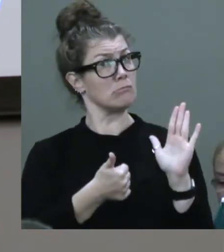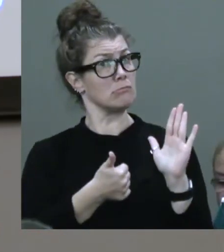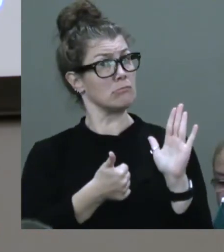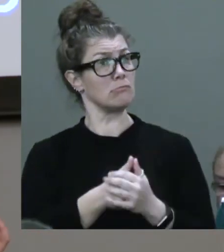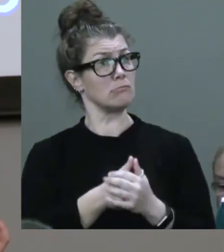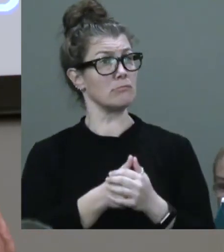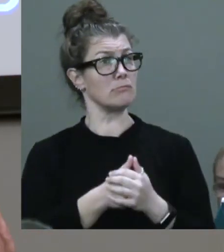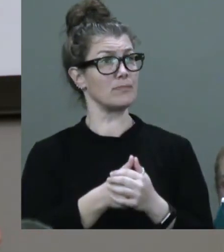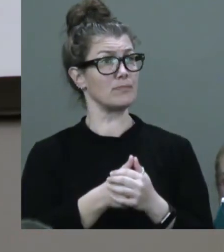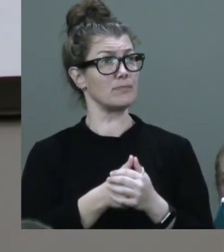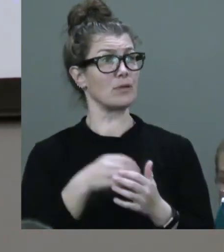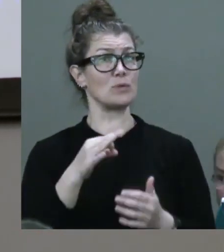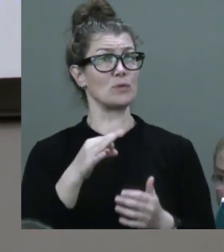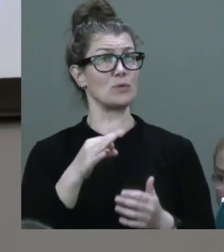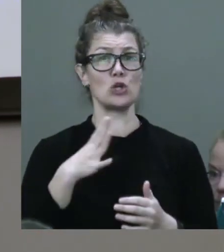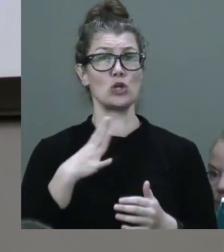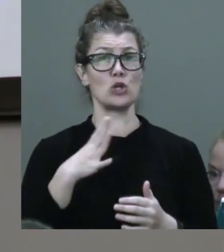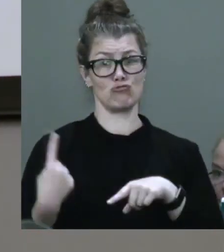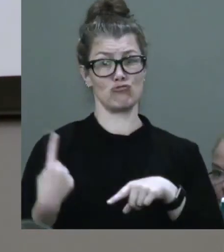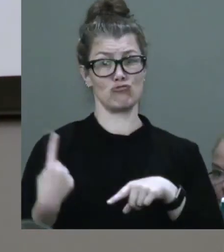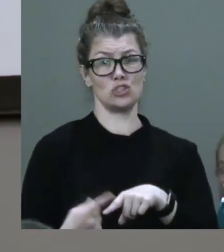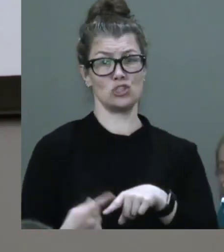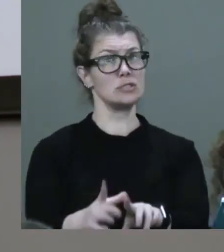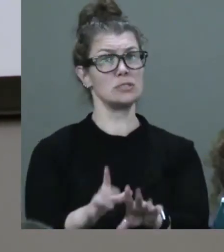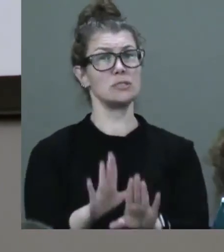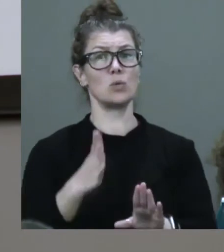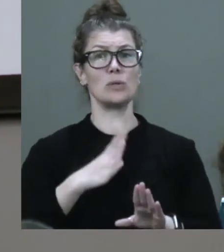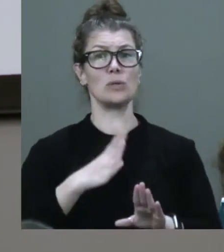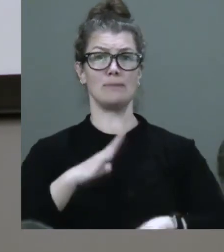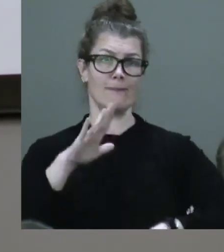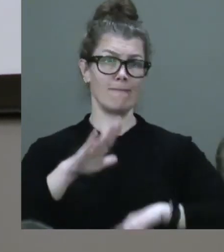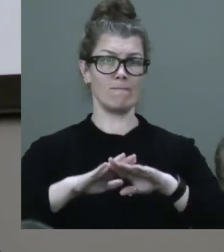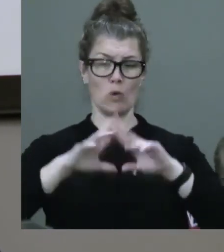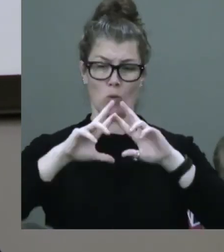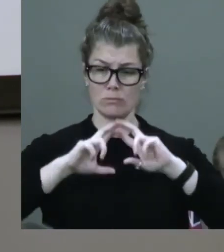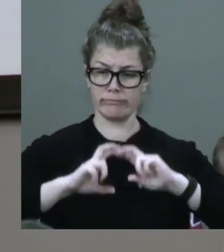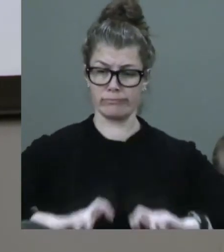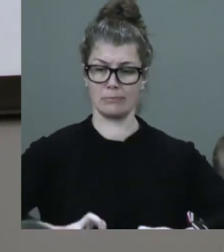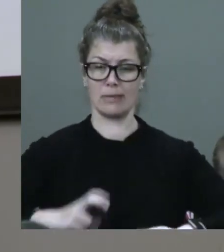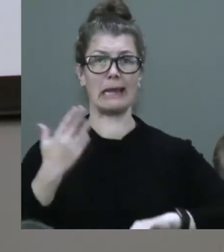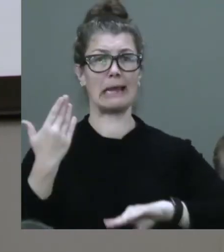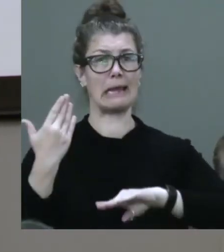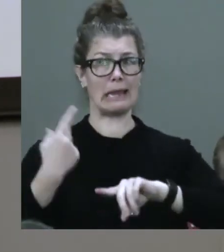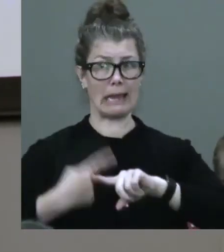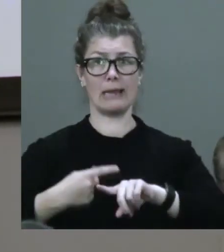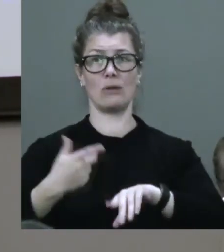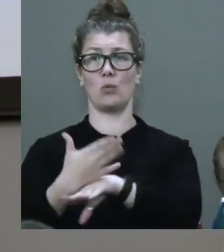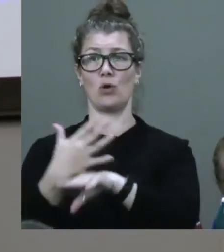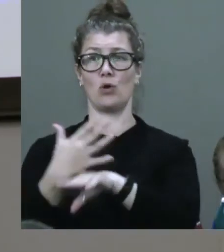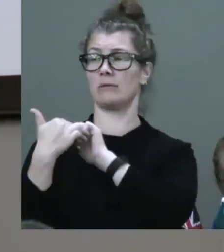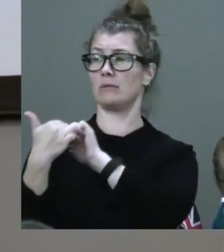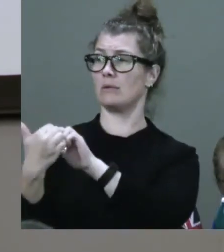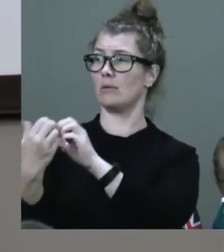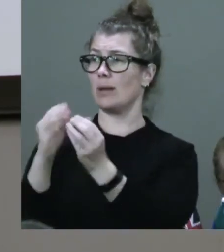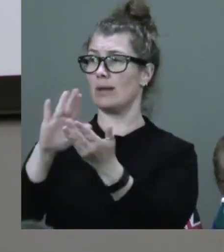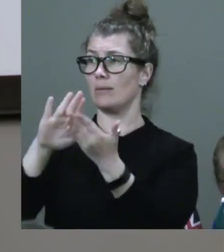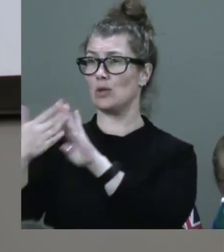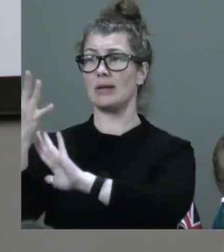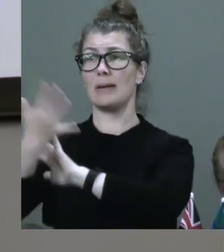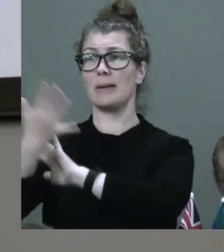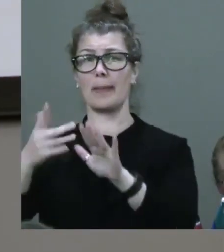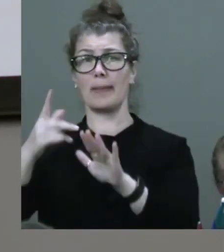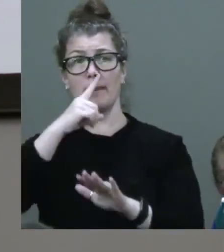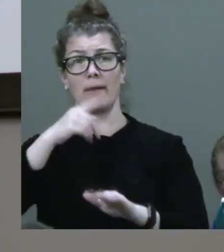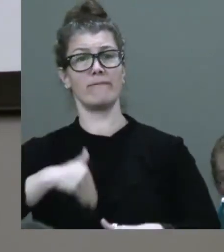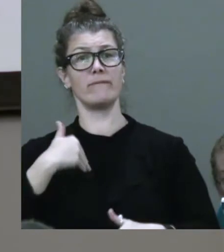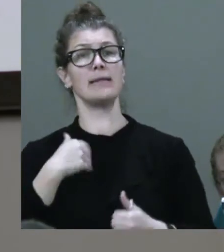ain't no bloody need to rush this. We need to be thorough and work with community in such a way that people feel